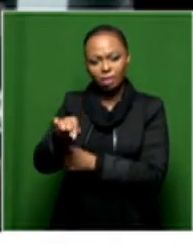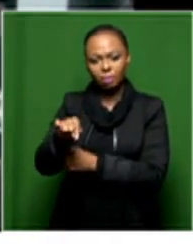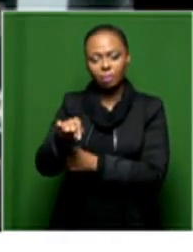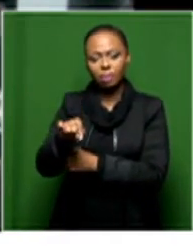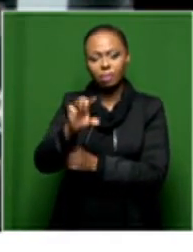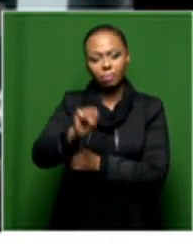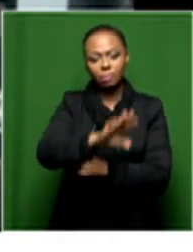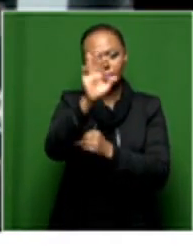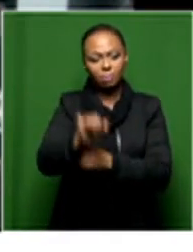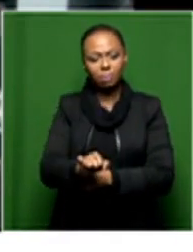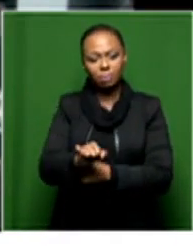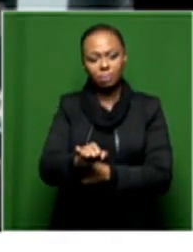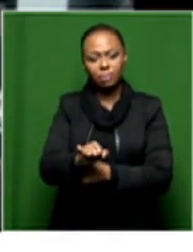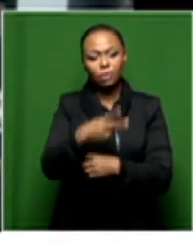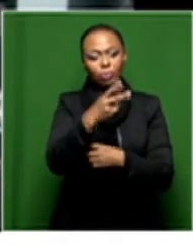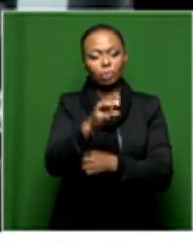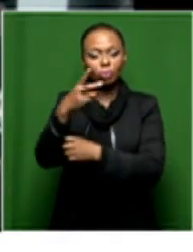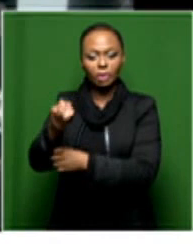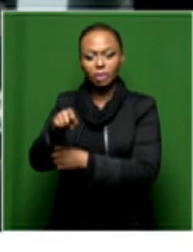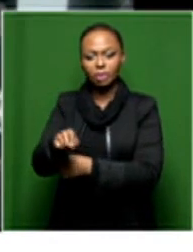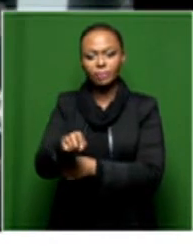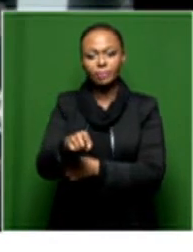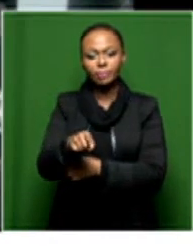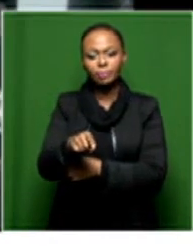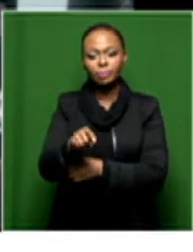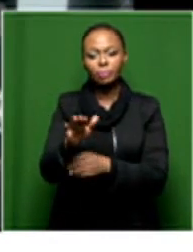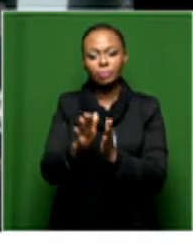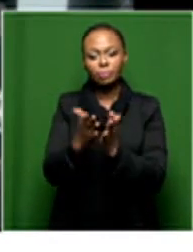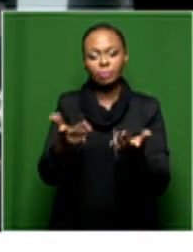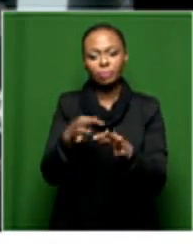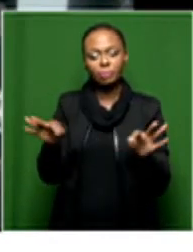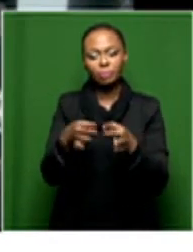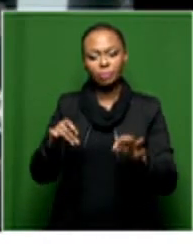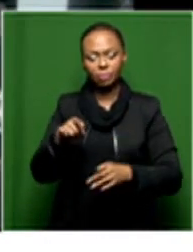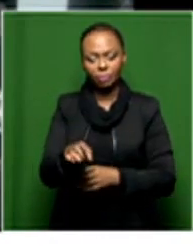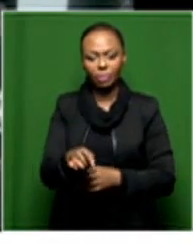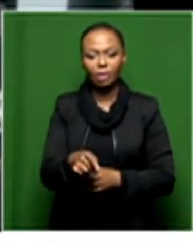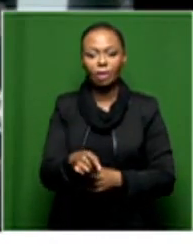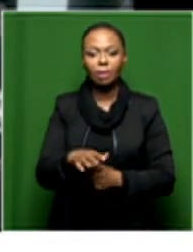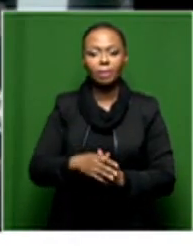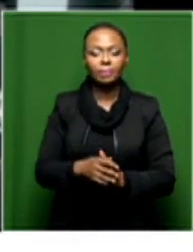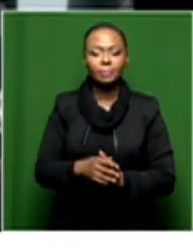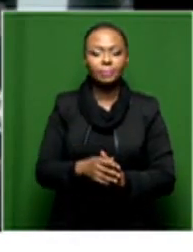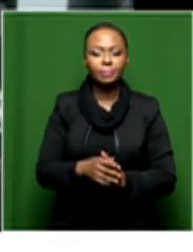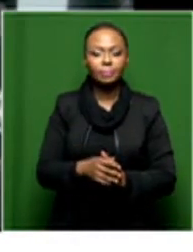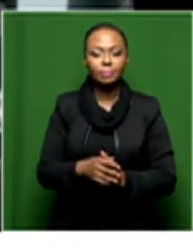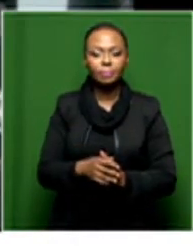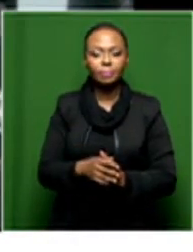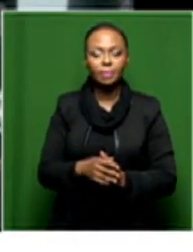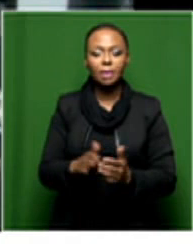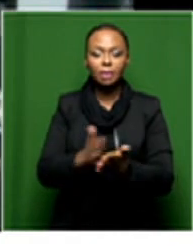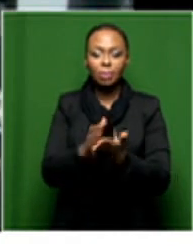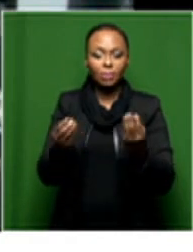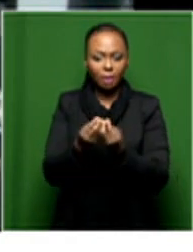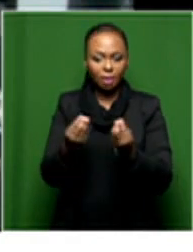country of four cars in 2020 and unfortunately we could not go for obvious reasons. You know, and those are some of the things